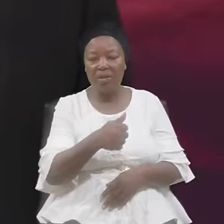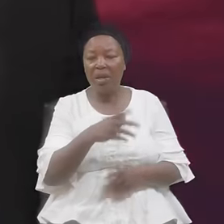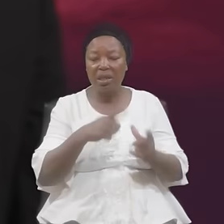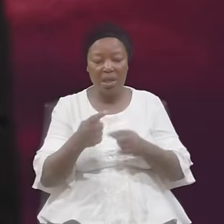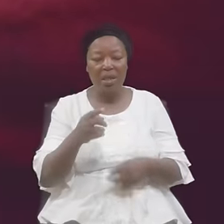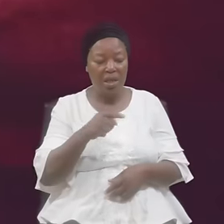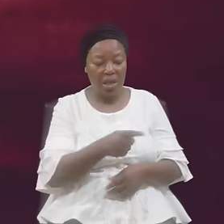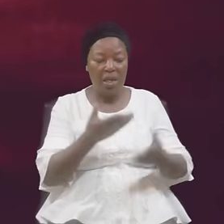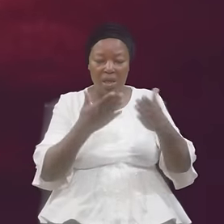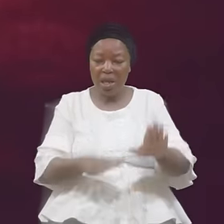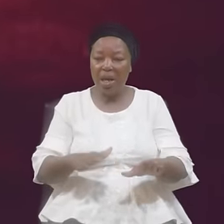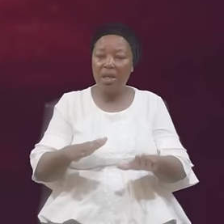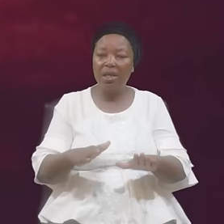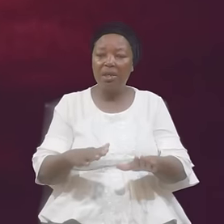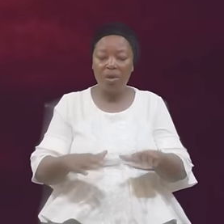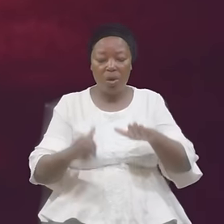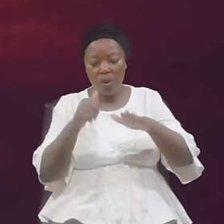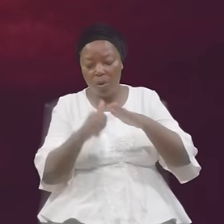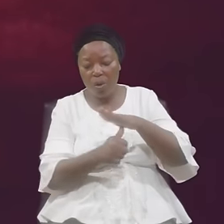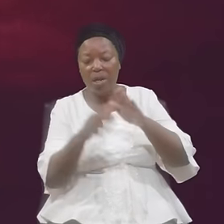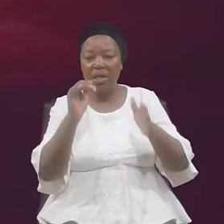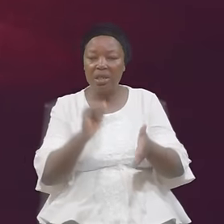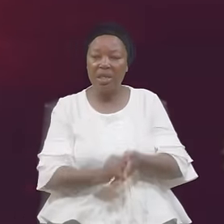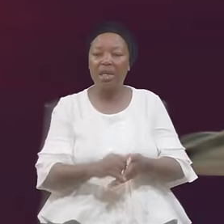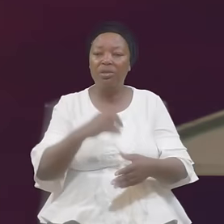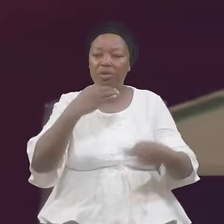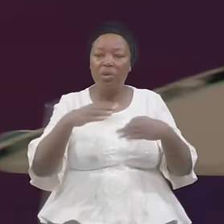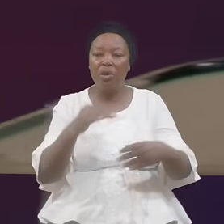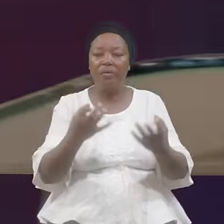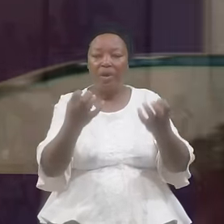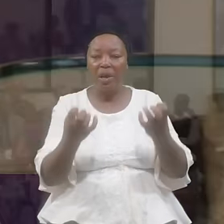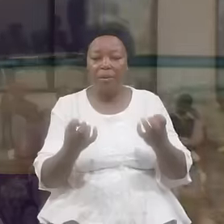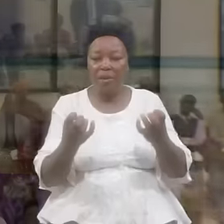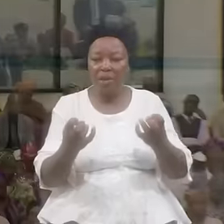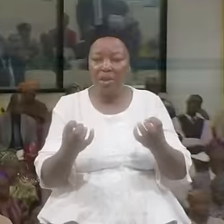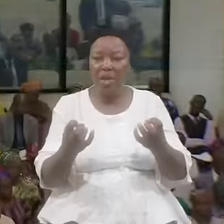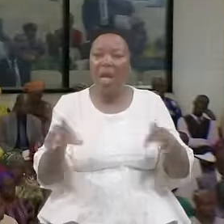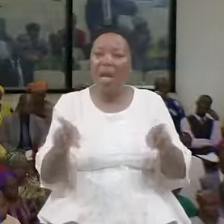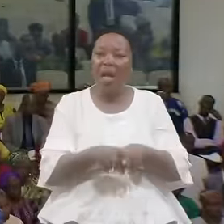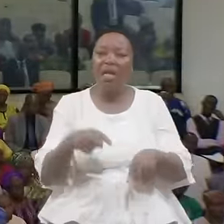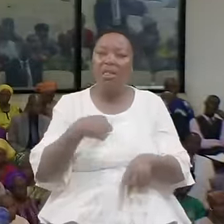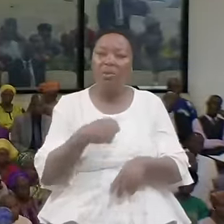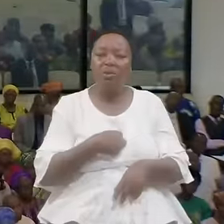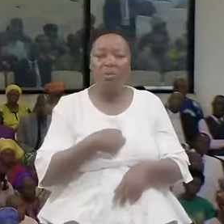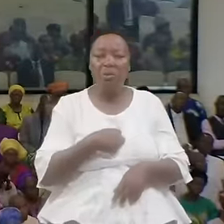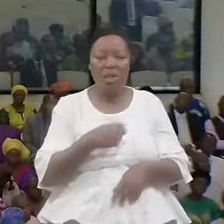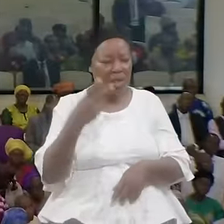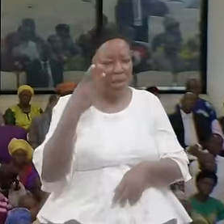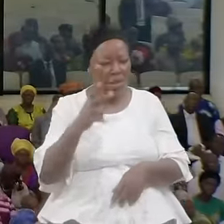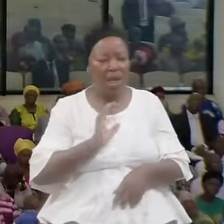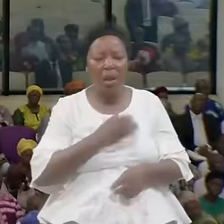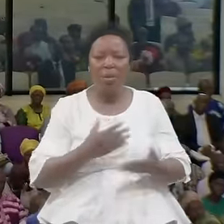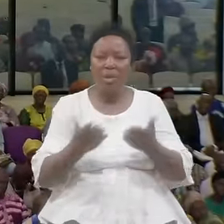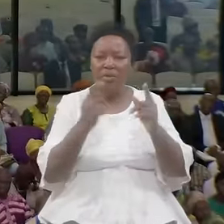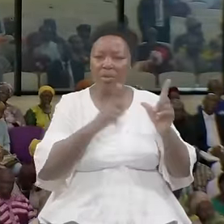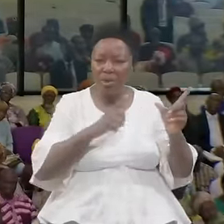That Judgment Of Leprosy As We Look At Our Service To The